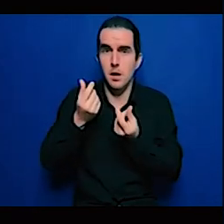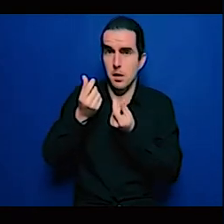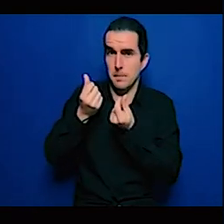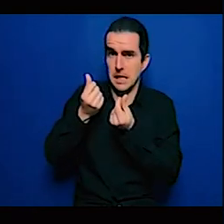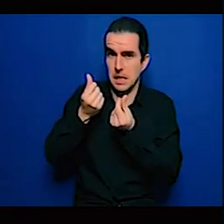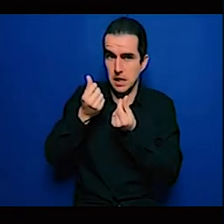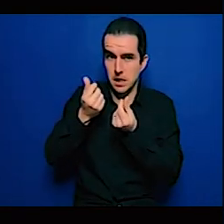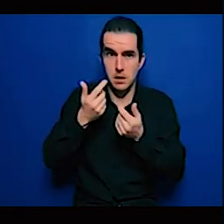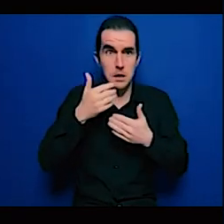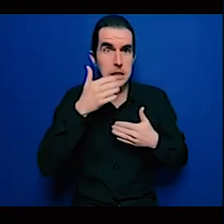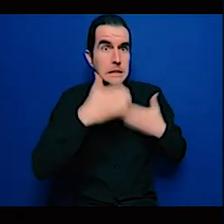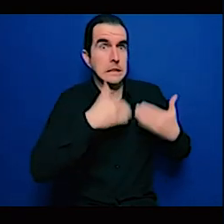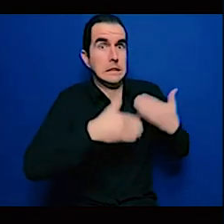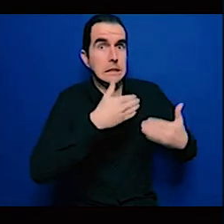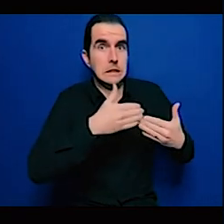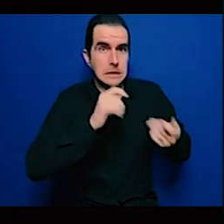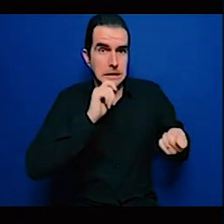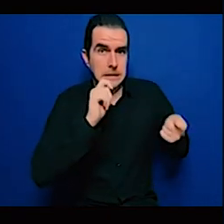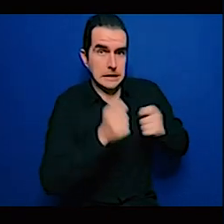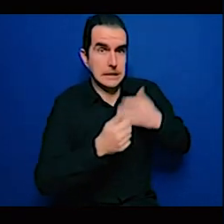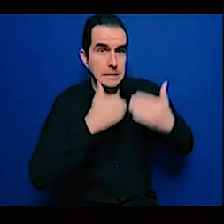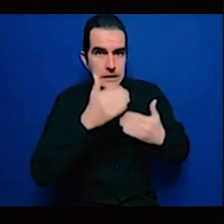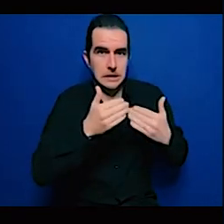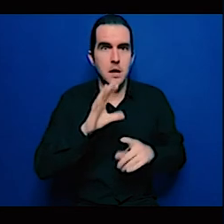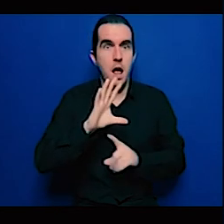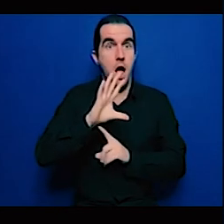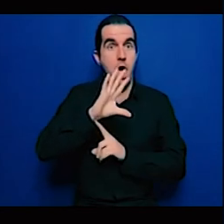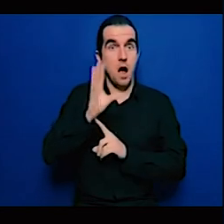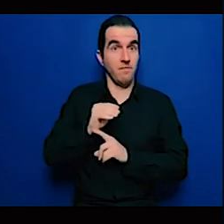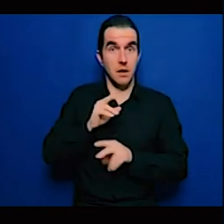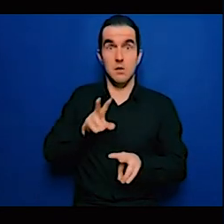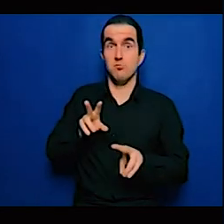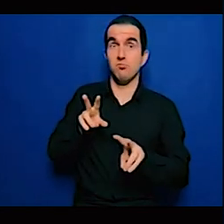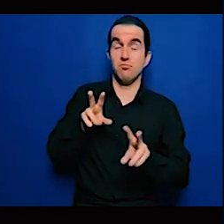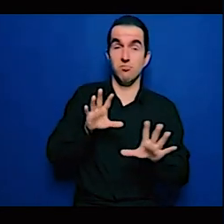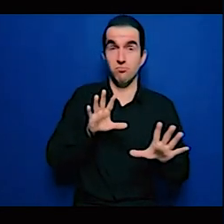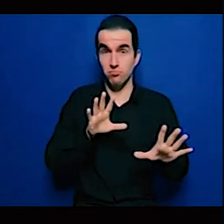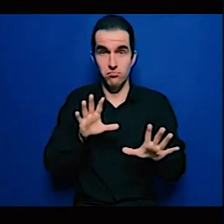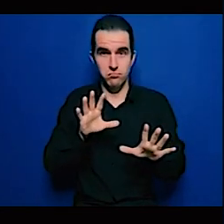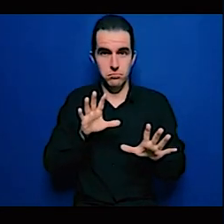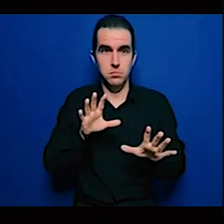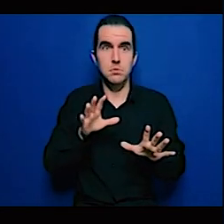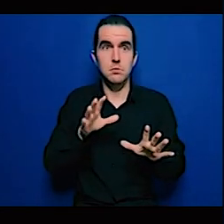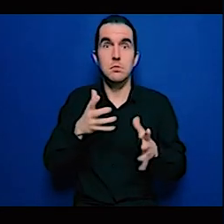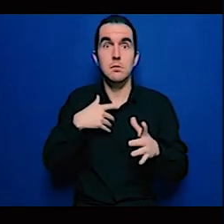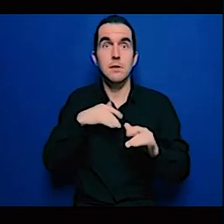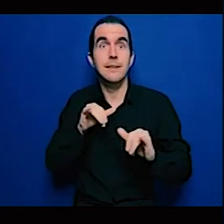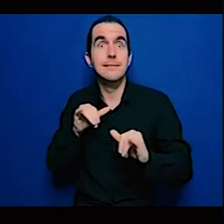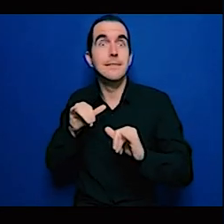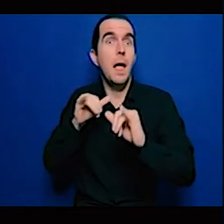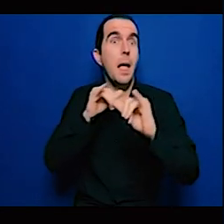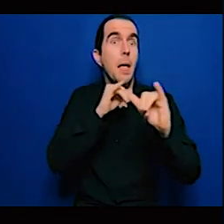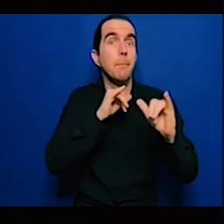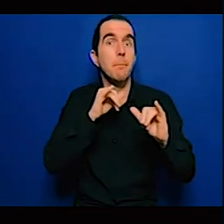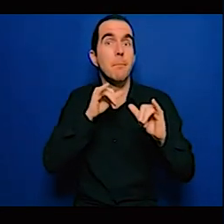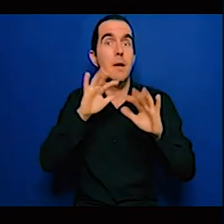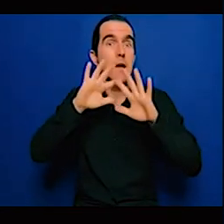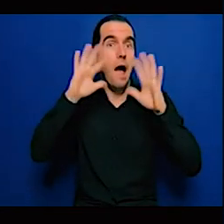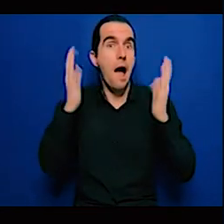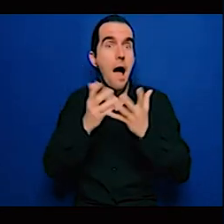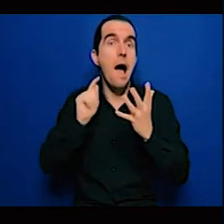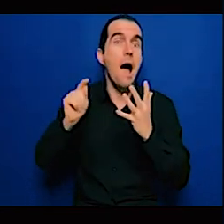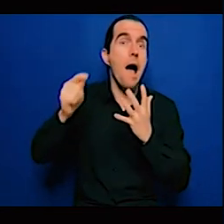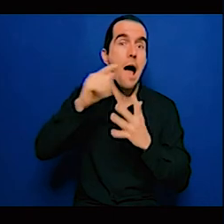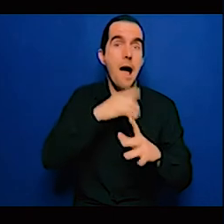its own set of peculiarities and interesting enough people think of Africa we've made a mistake Africa is not just one